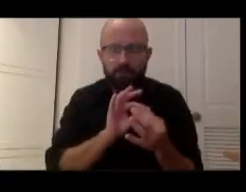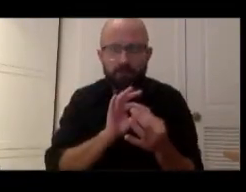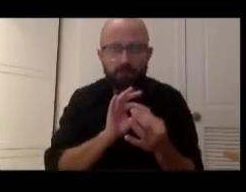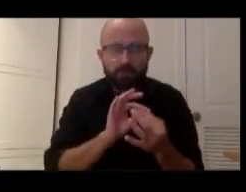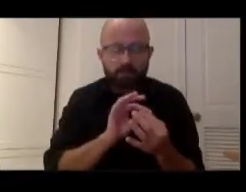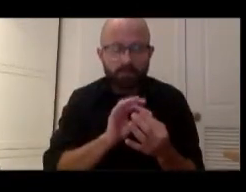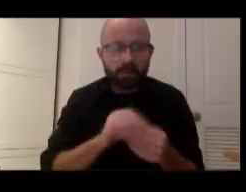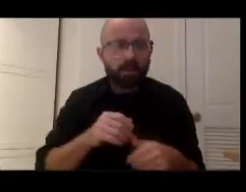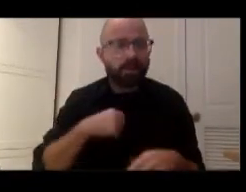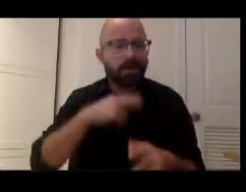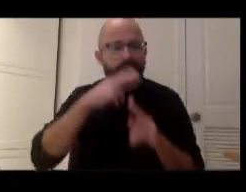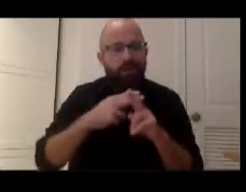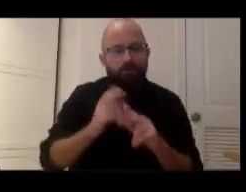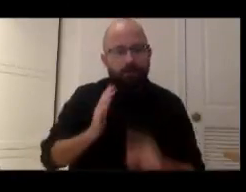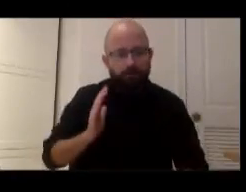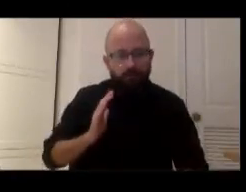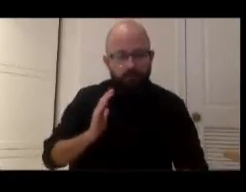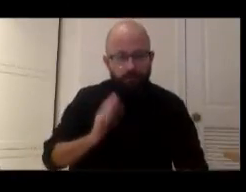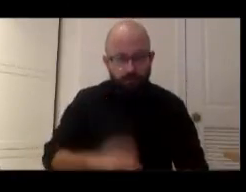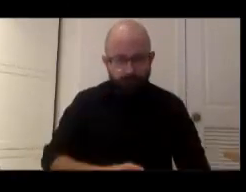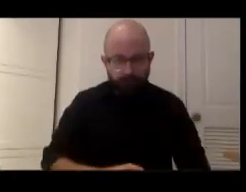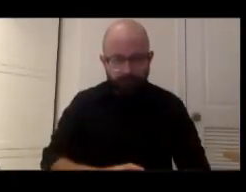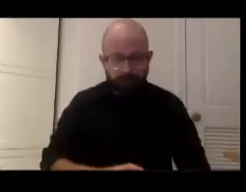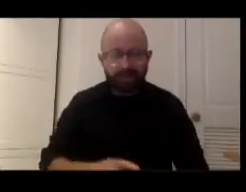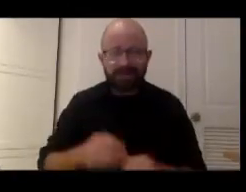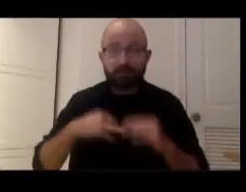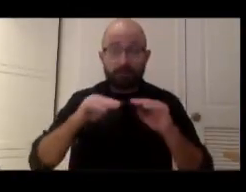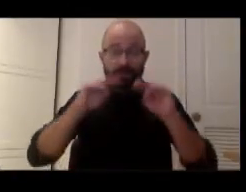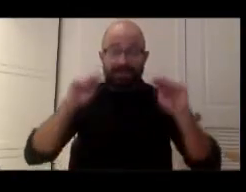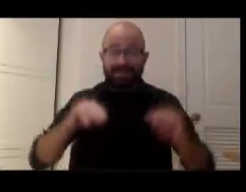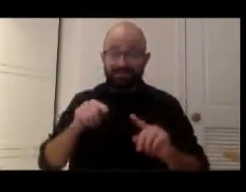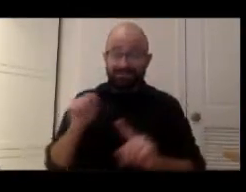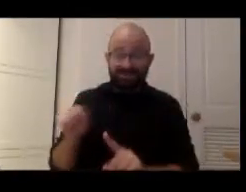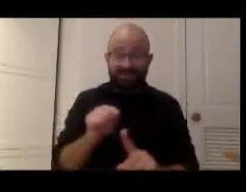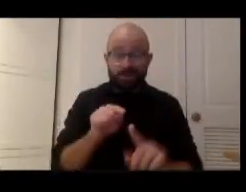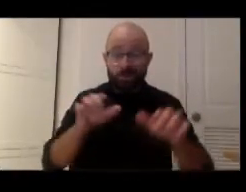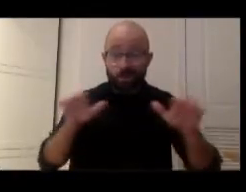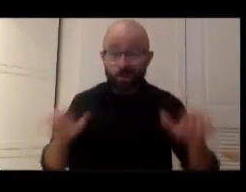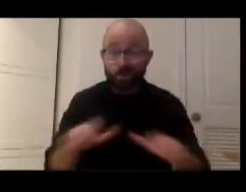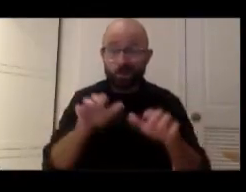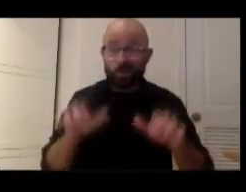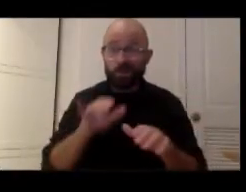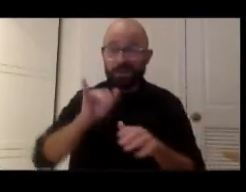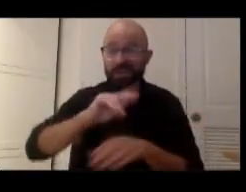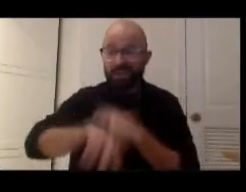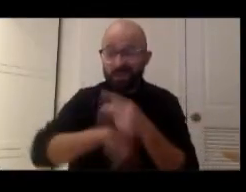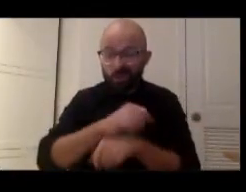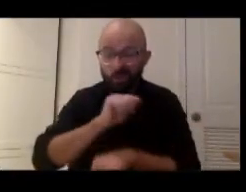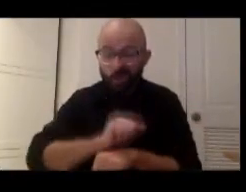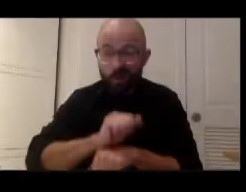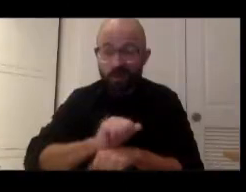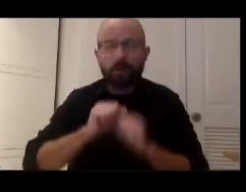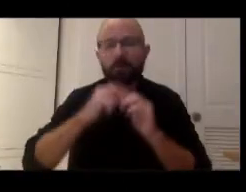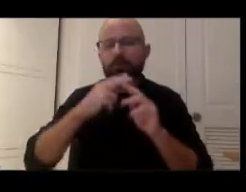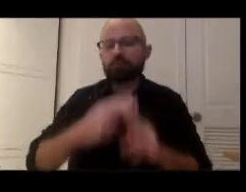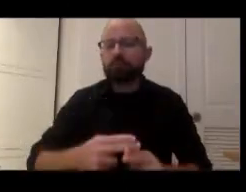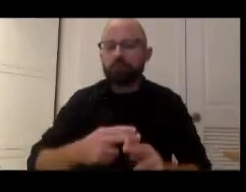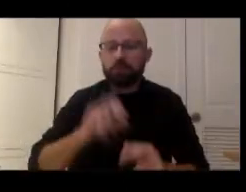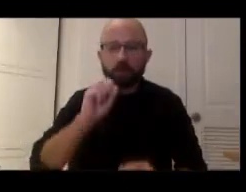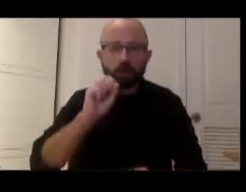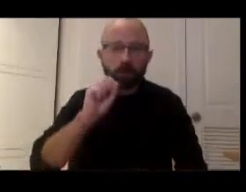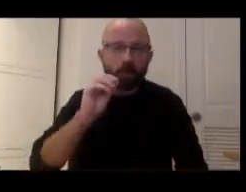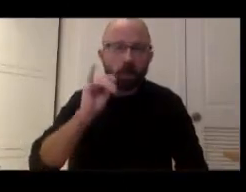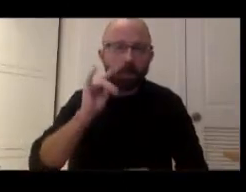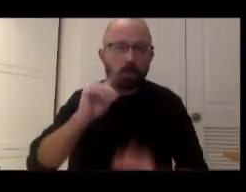As I had mentioned before, there are museums that have been doing this work. We could call it social justice work. We can call them civil rights museums,